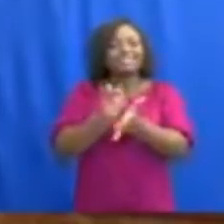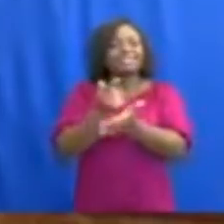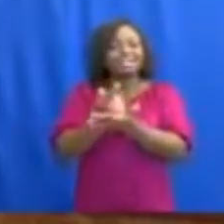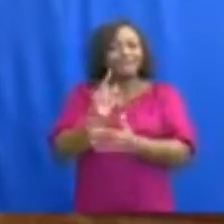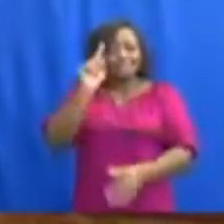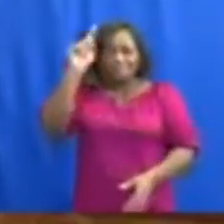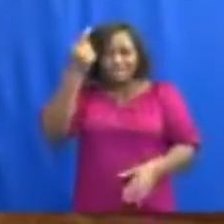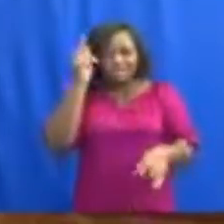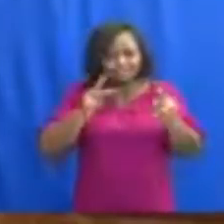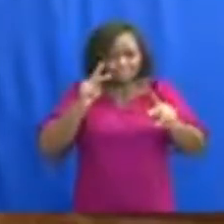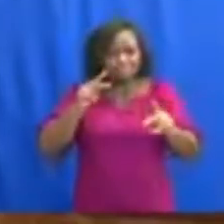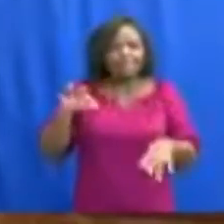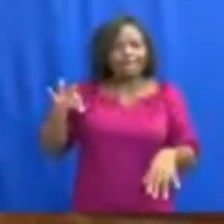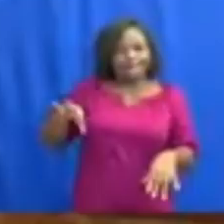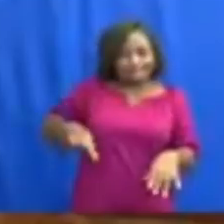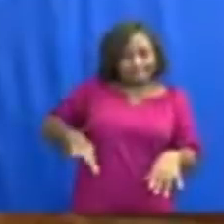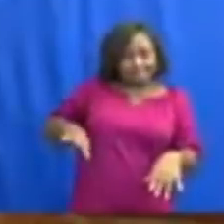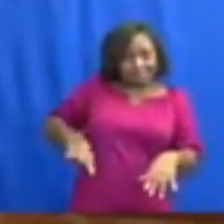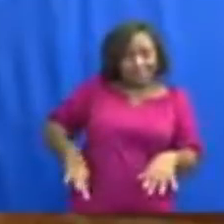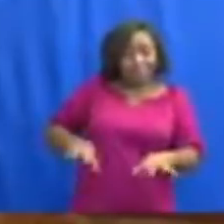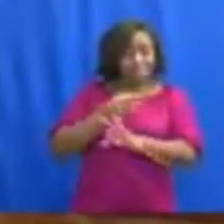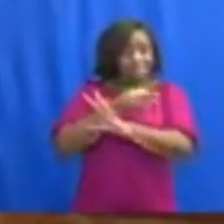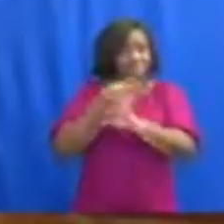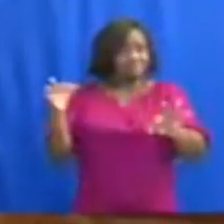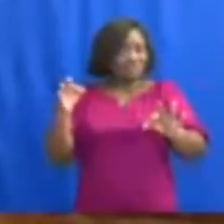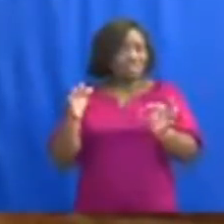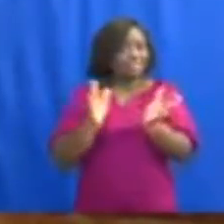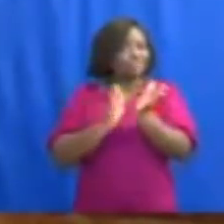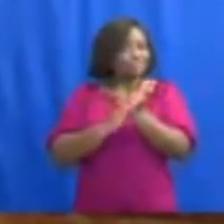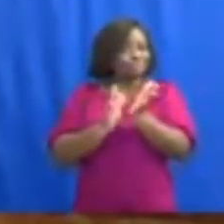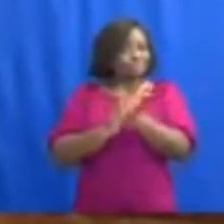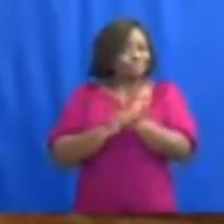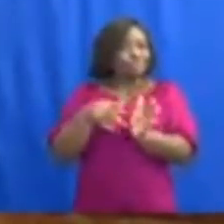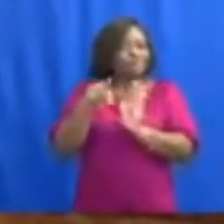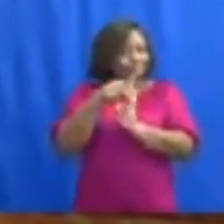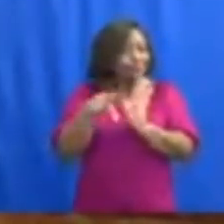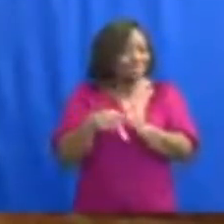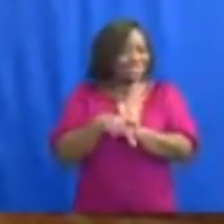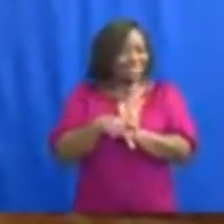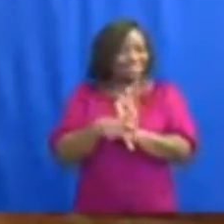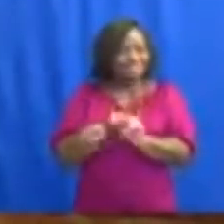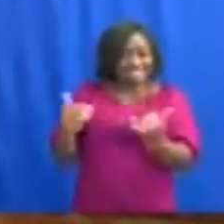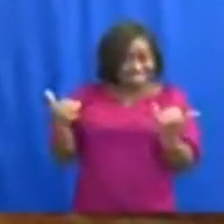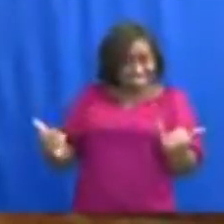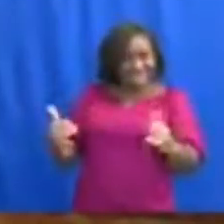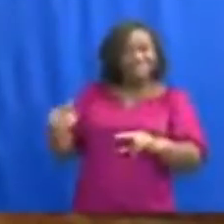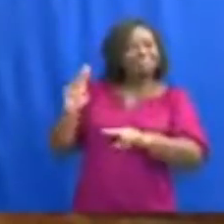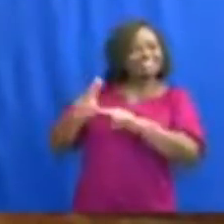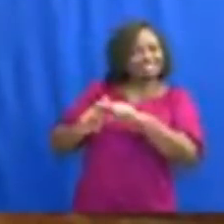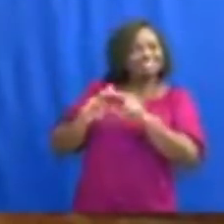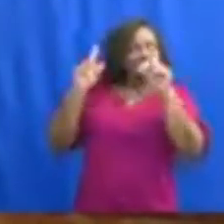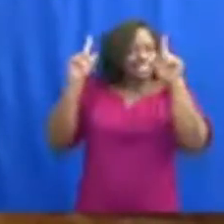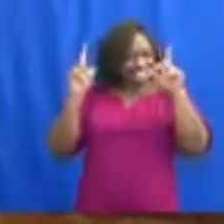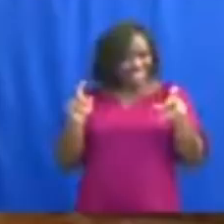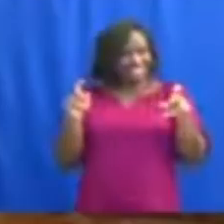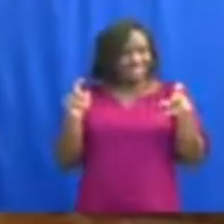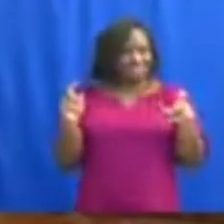beneficiaries of government's free senior high school policy to sit the WSI exams.